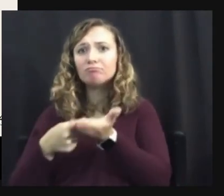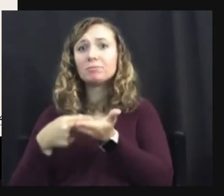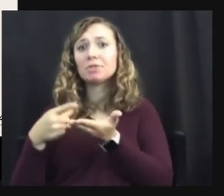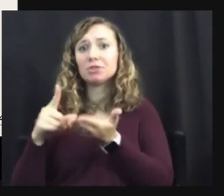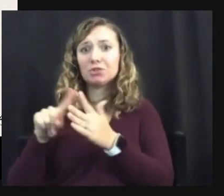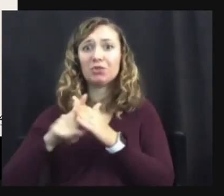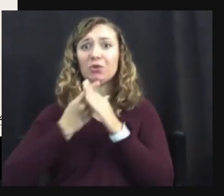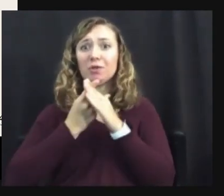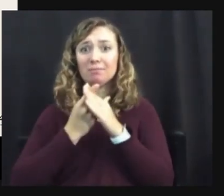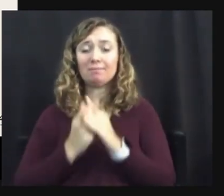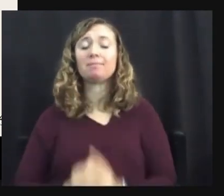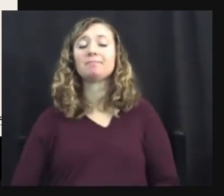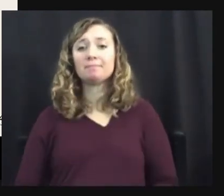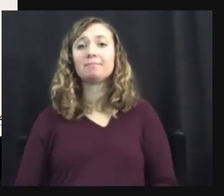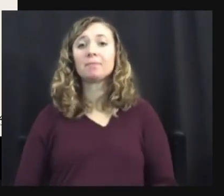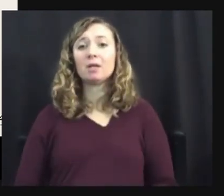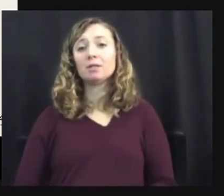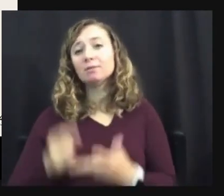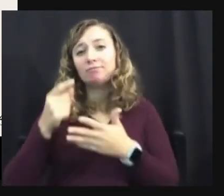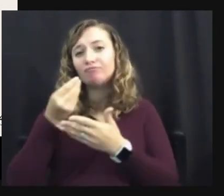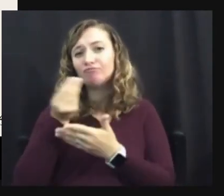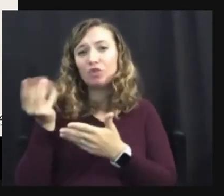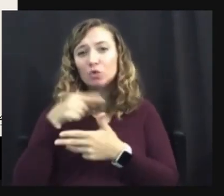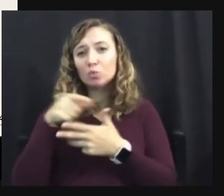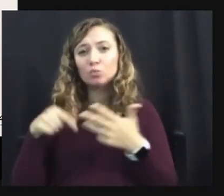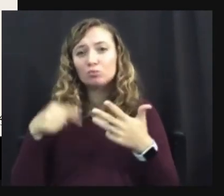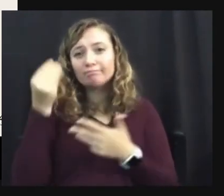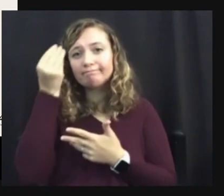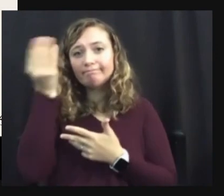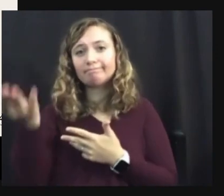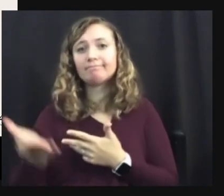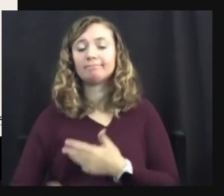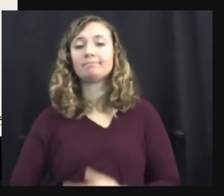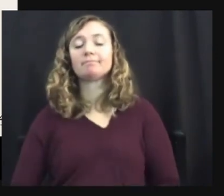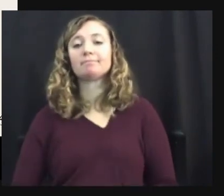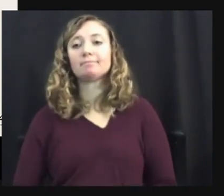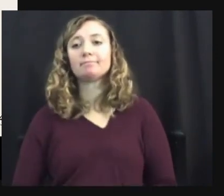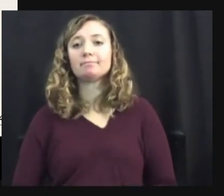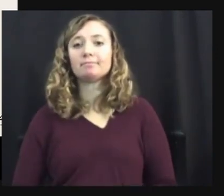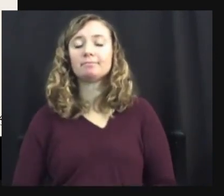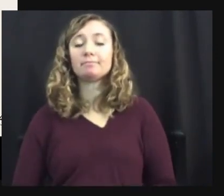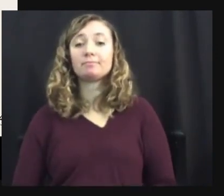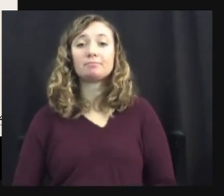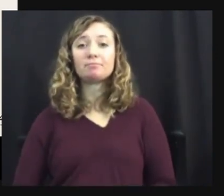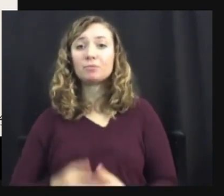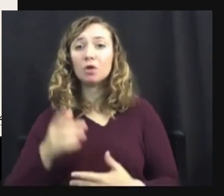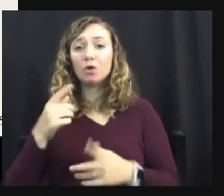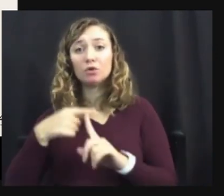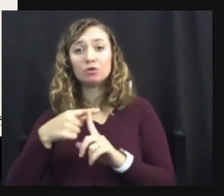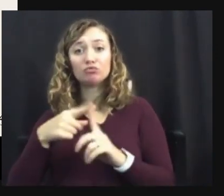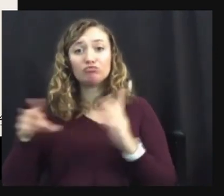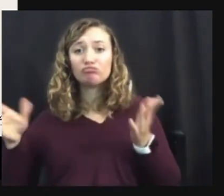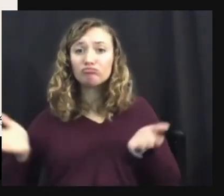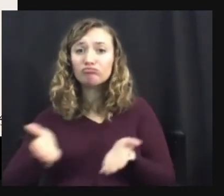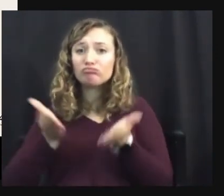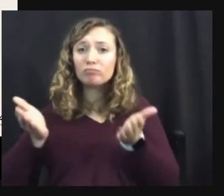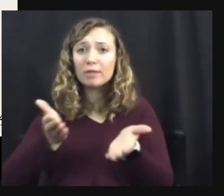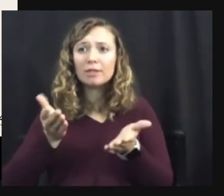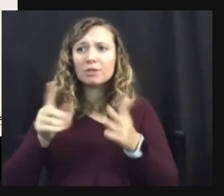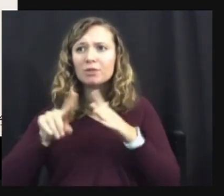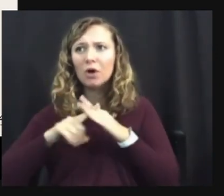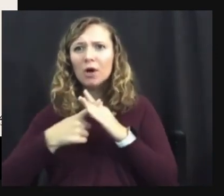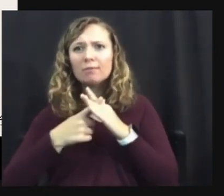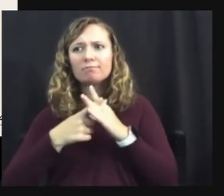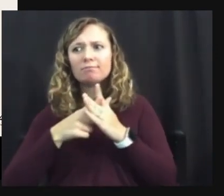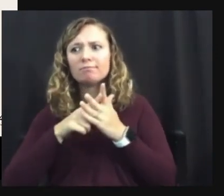So, um, so those are a couple of ideas and, um, you know, encourage them to, to start exploring, you